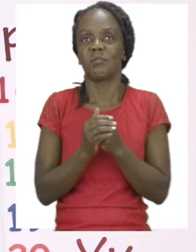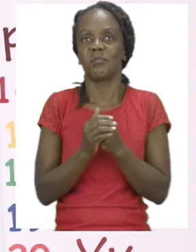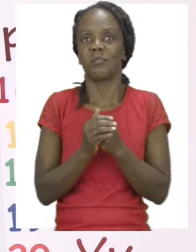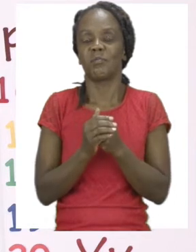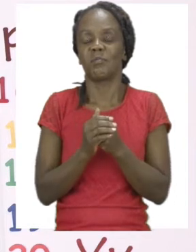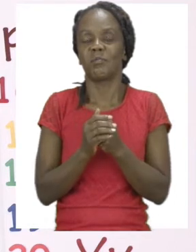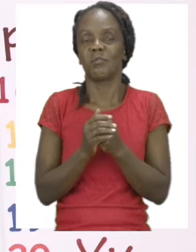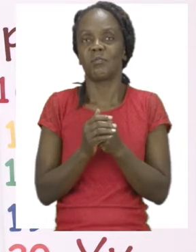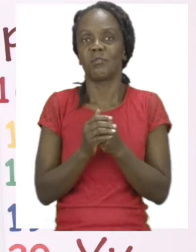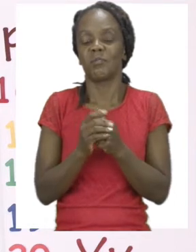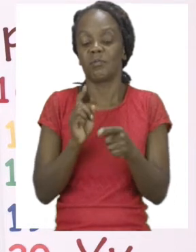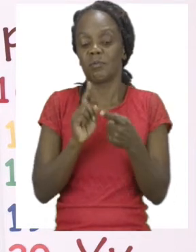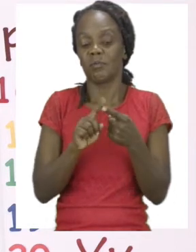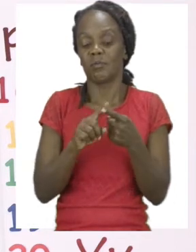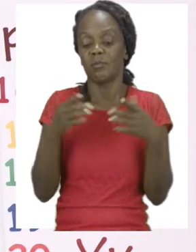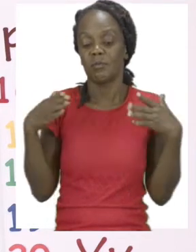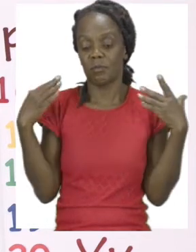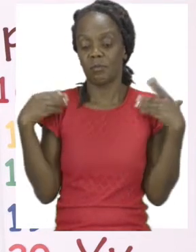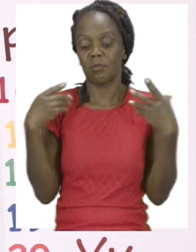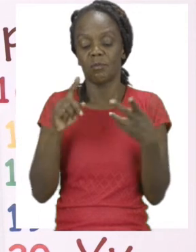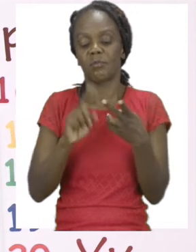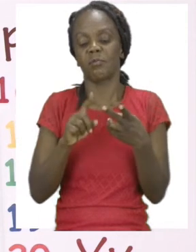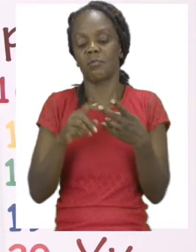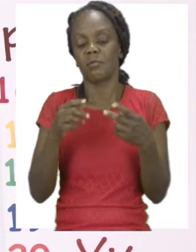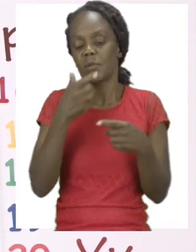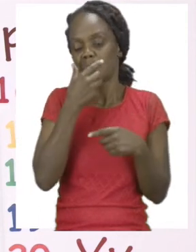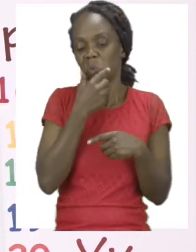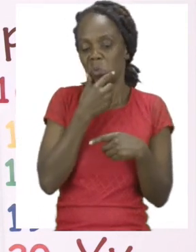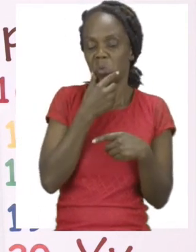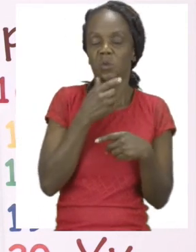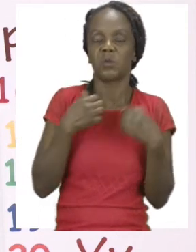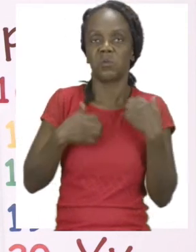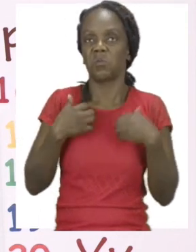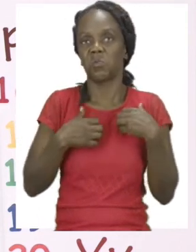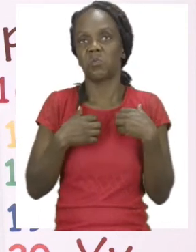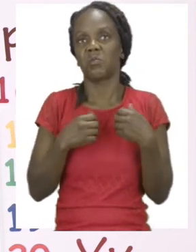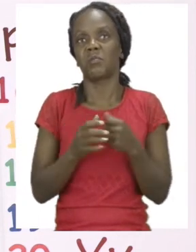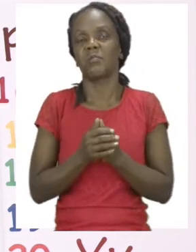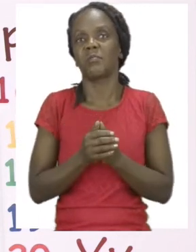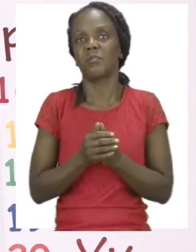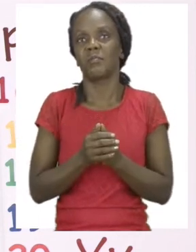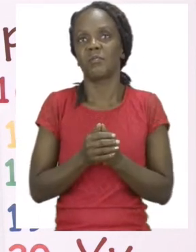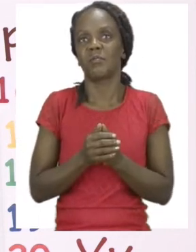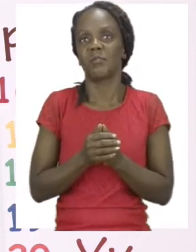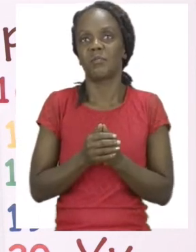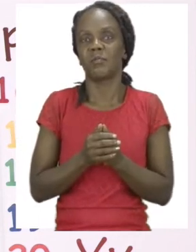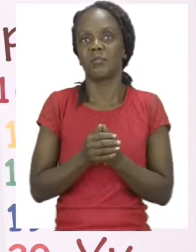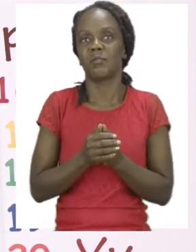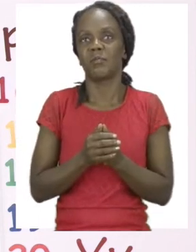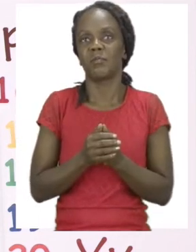emotion. And a sad emotion. Very good. Everyone,